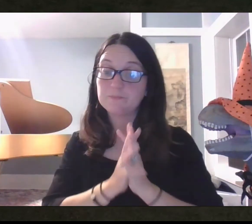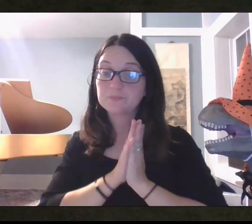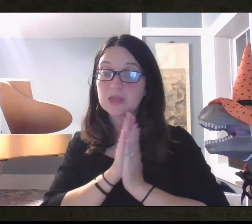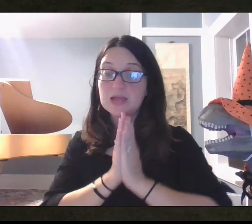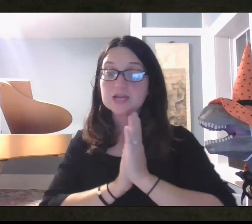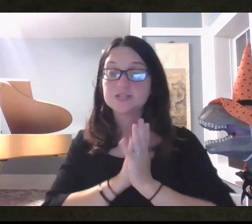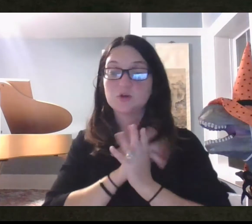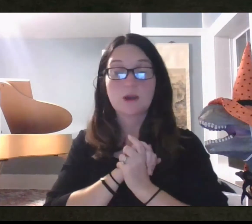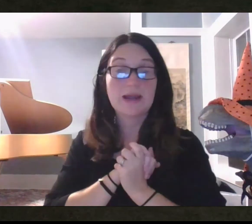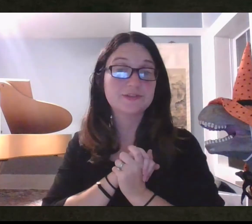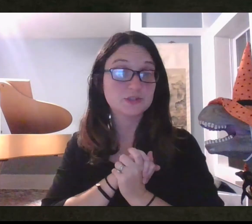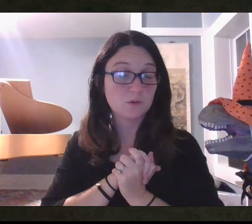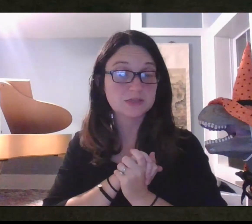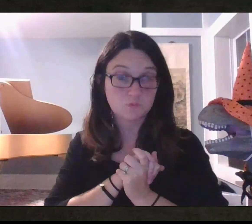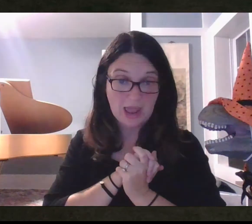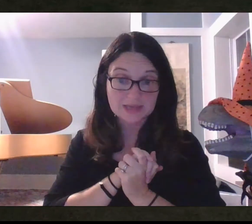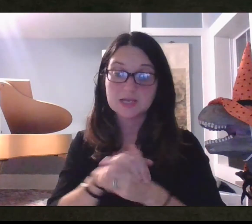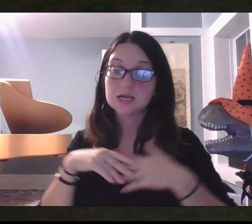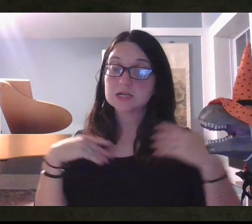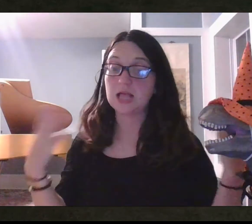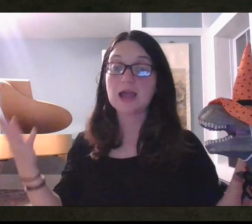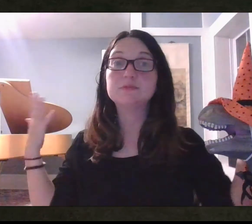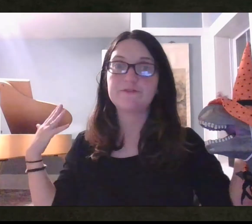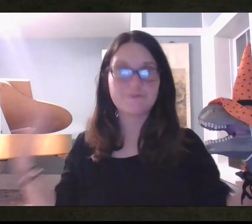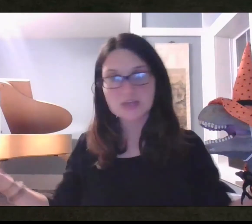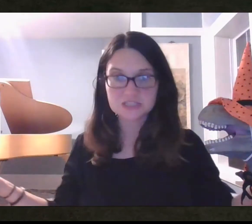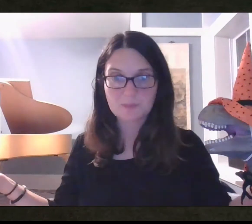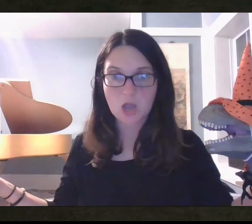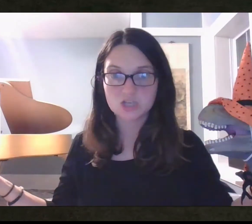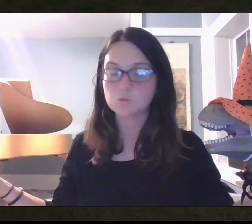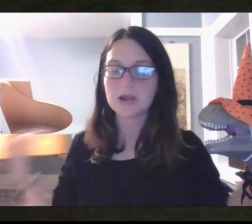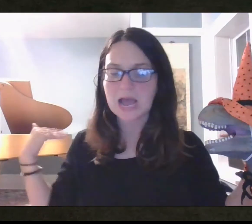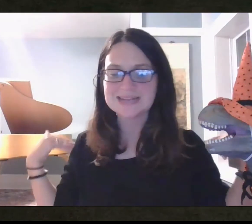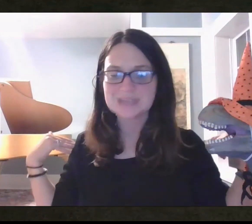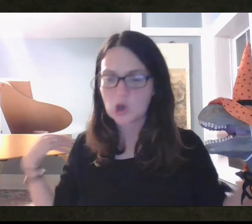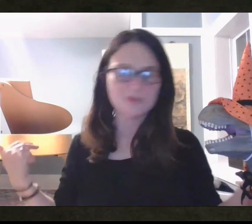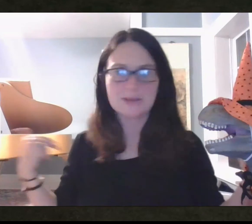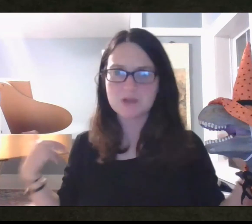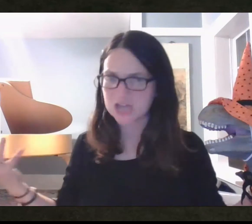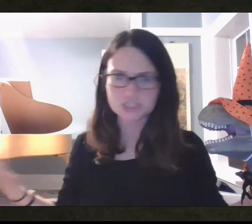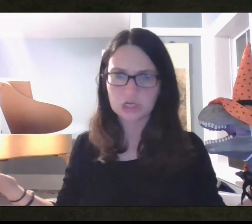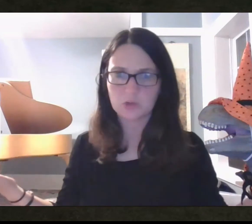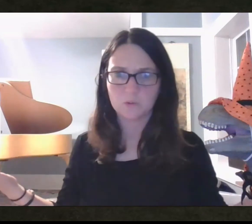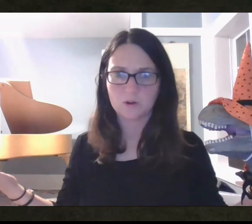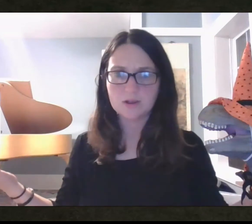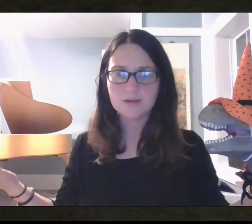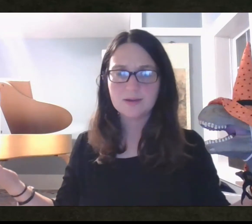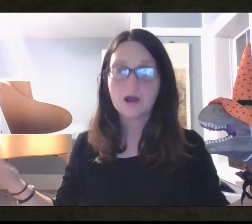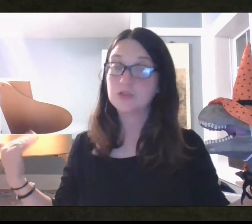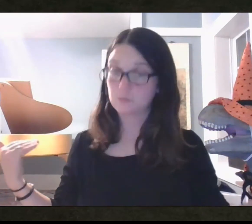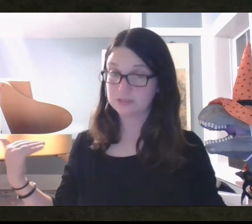here we go. Tyrannosaurus Rex climbs a fence post when I told him not to.